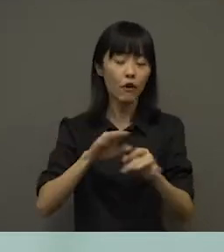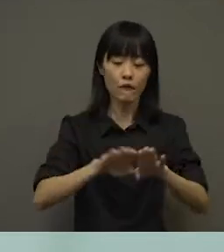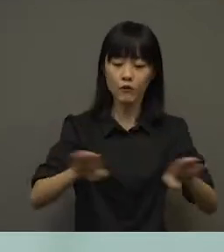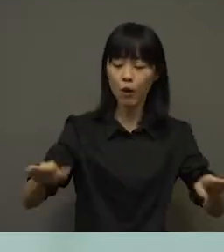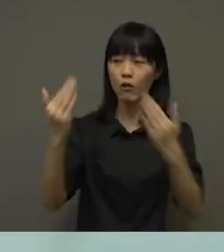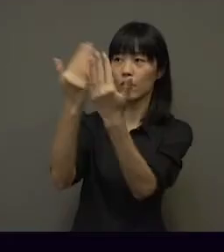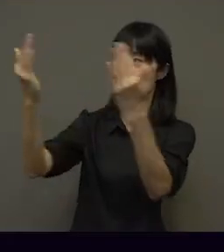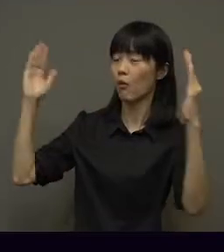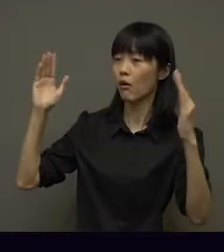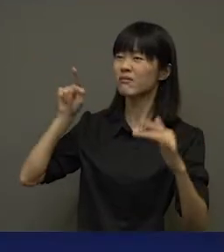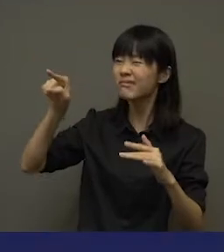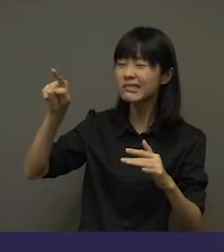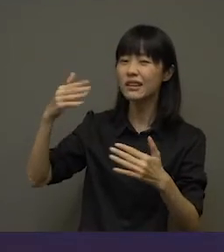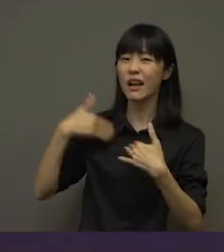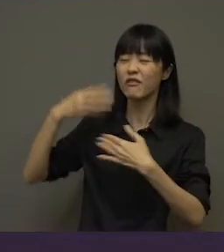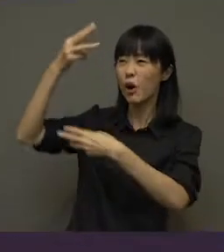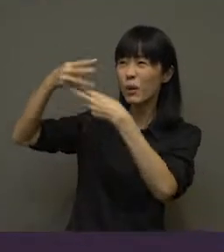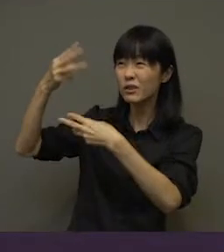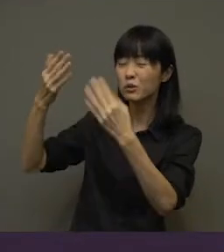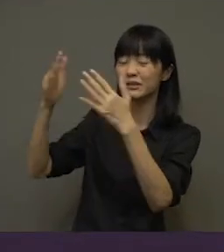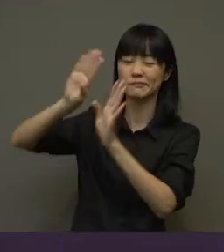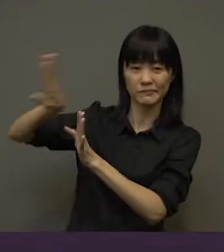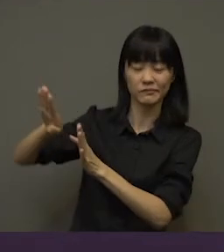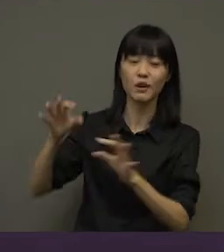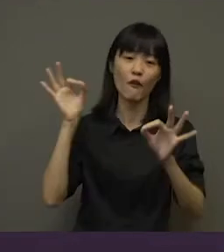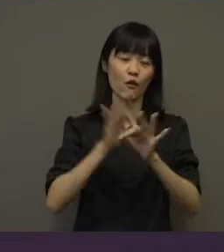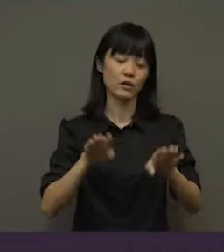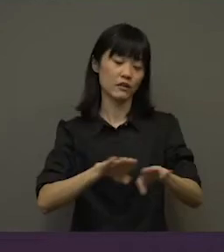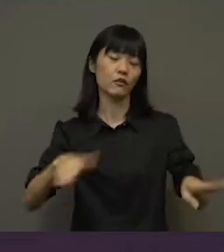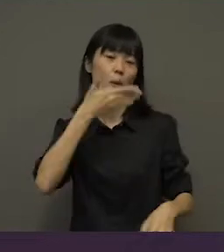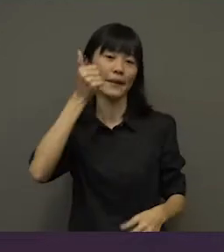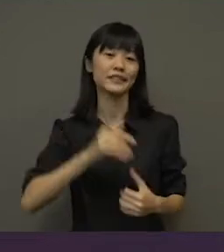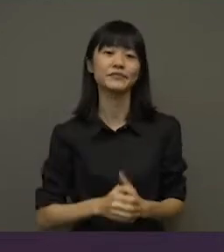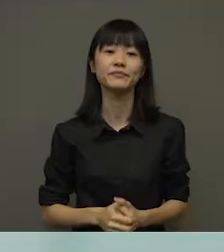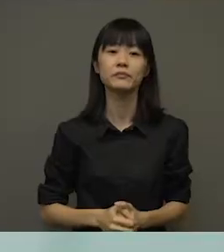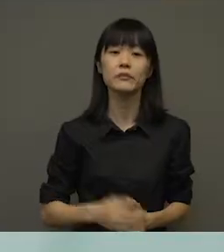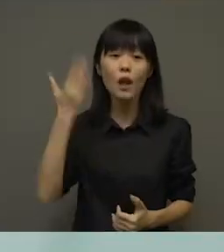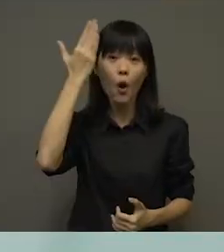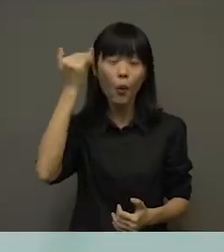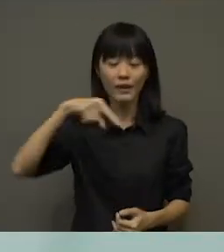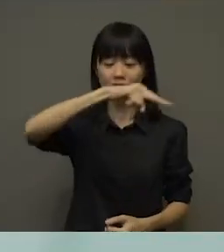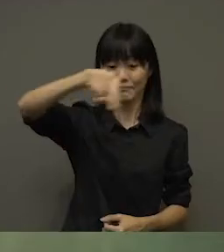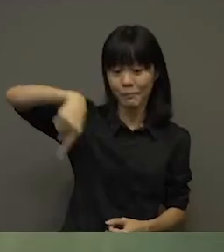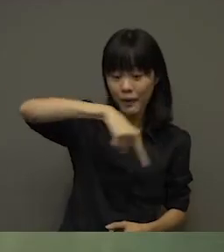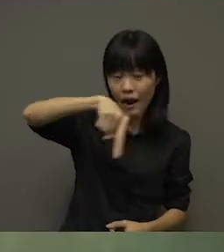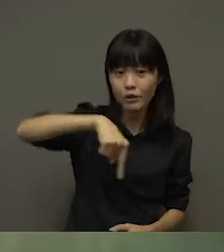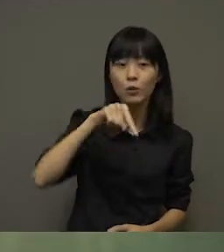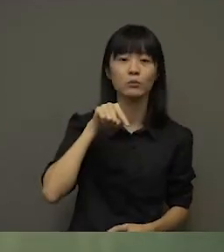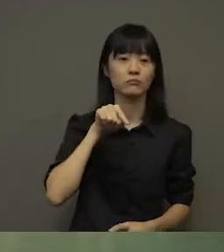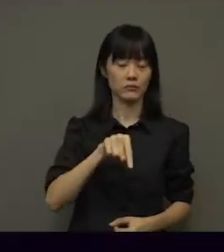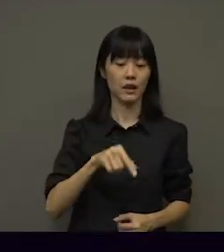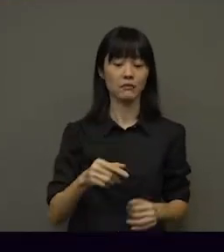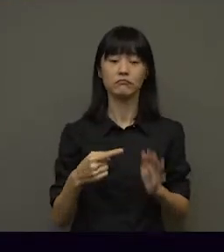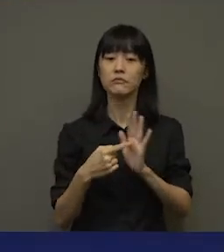floor and the wall. So I thought because of the windows and features on the wall, the focus should be on the floor. Why spiralling? Because the spiral